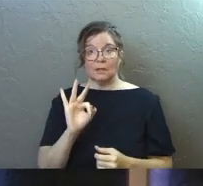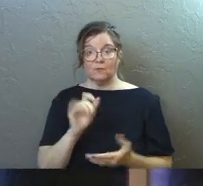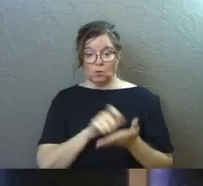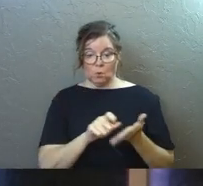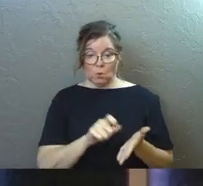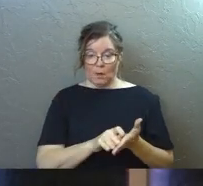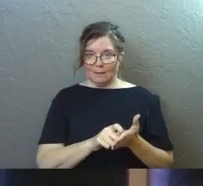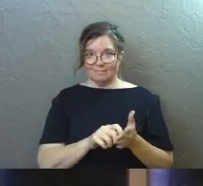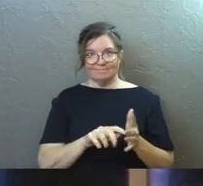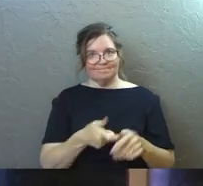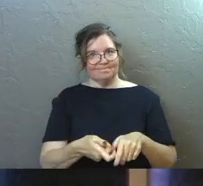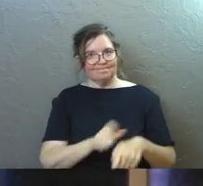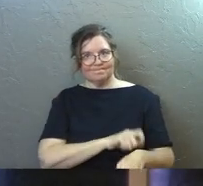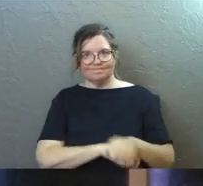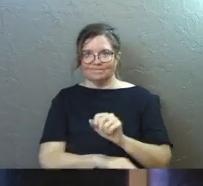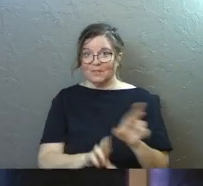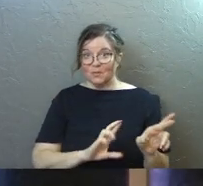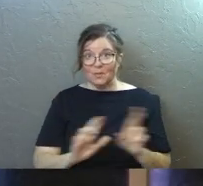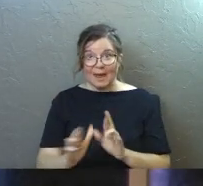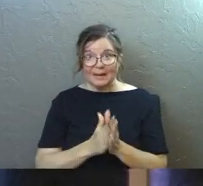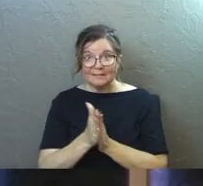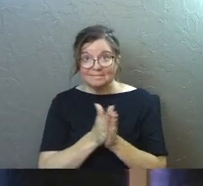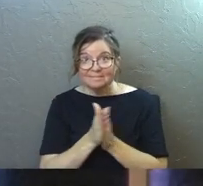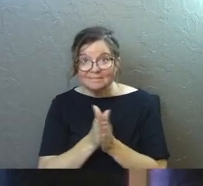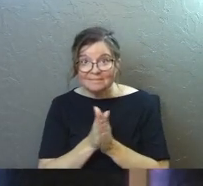up. We're about to get going here.